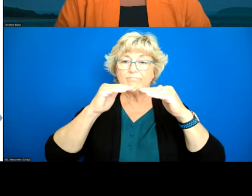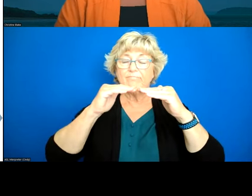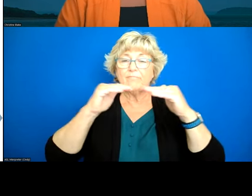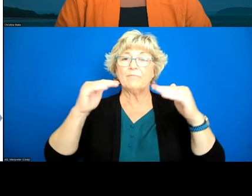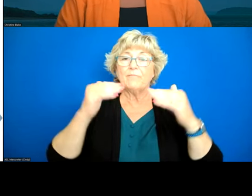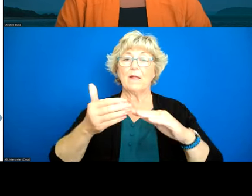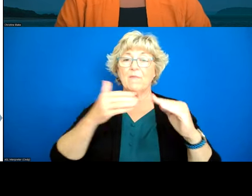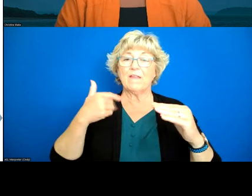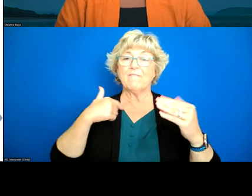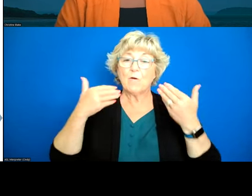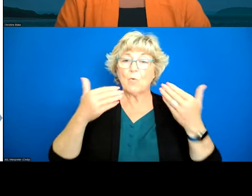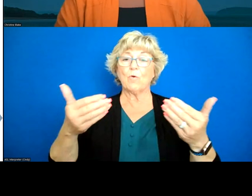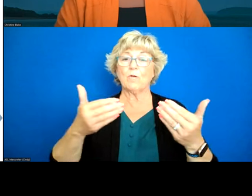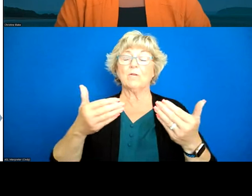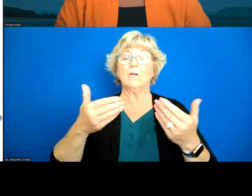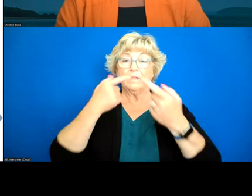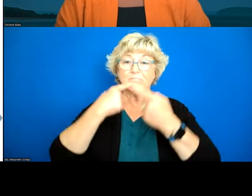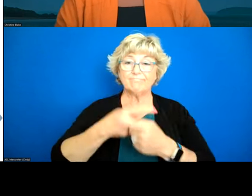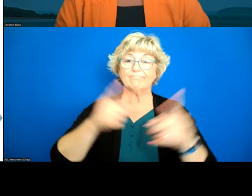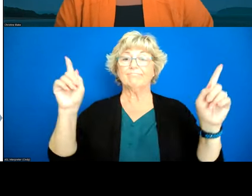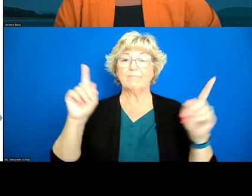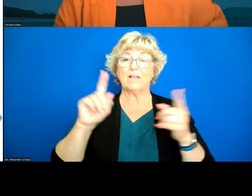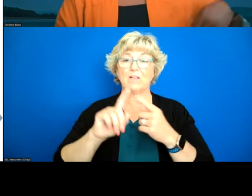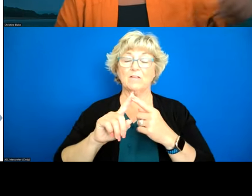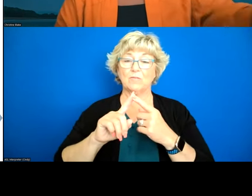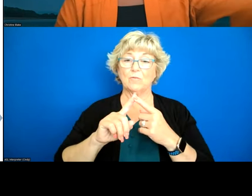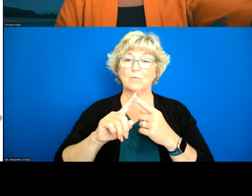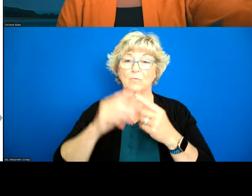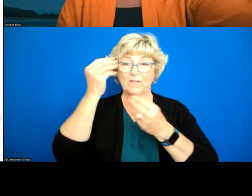a public facing dashboard so the next slide